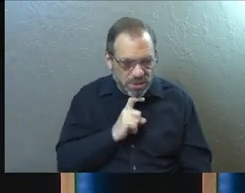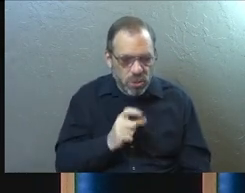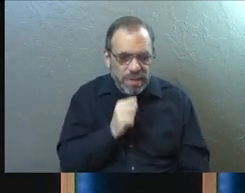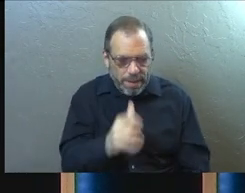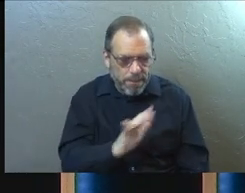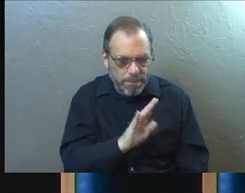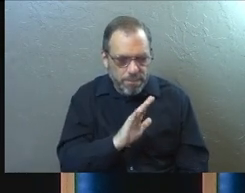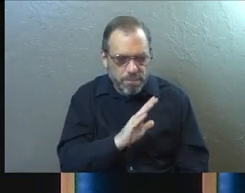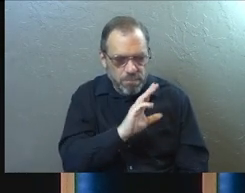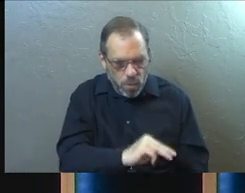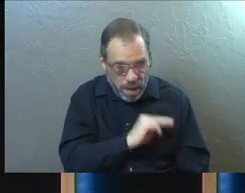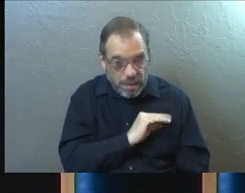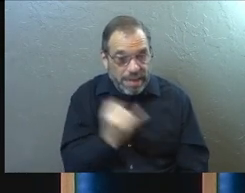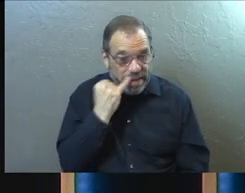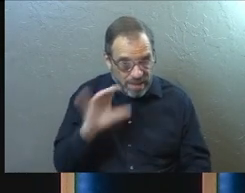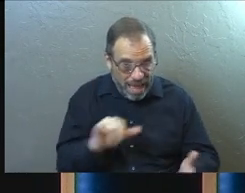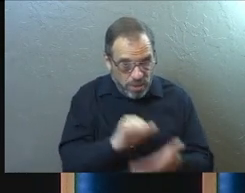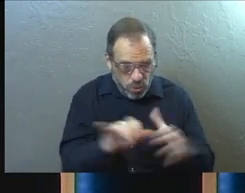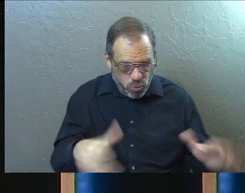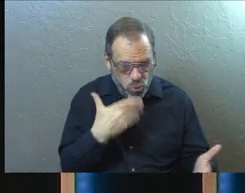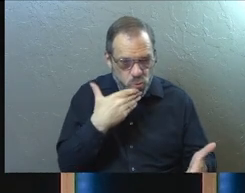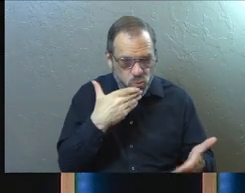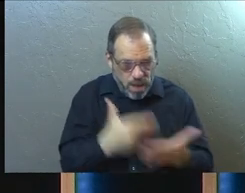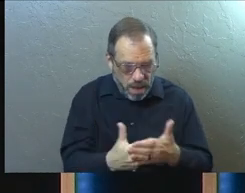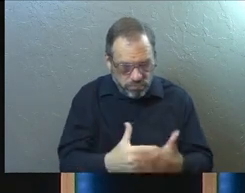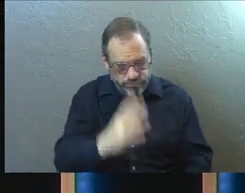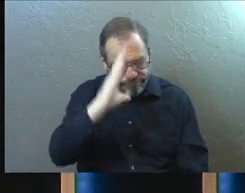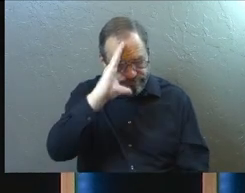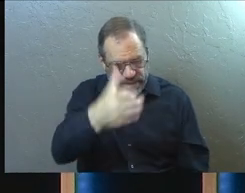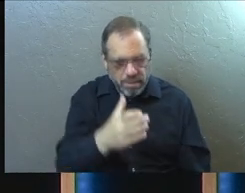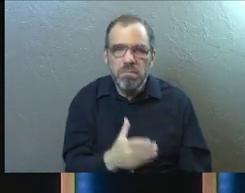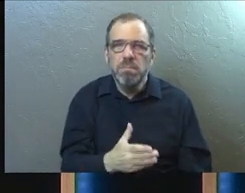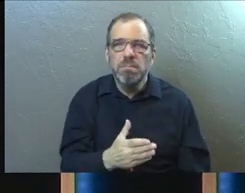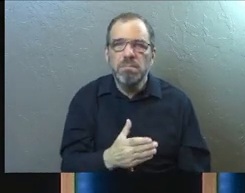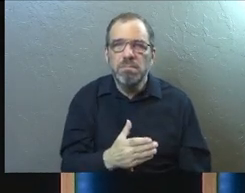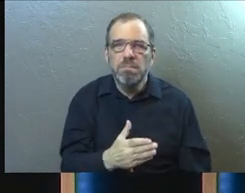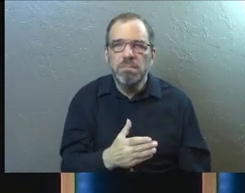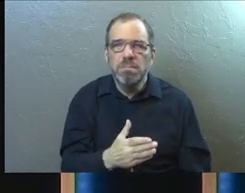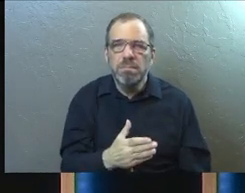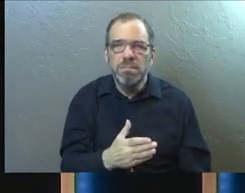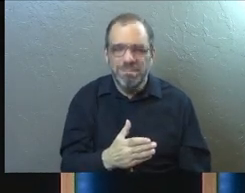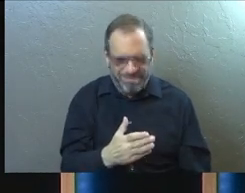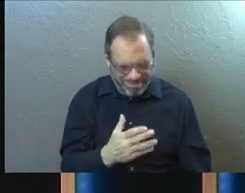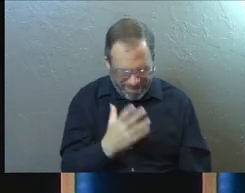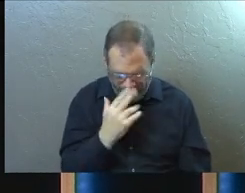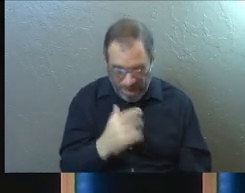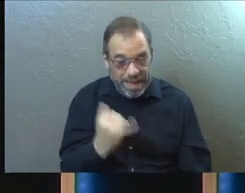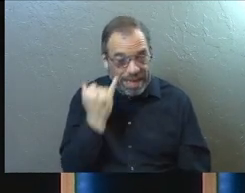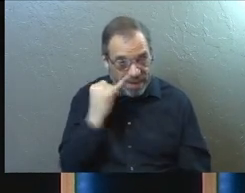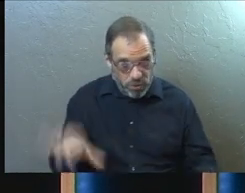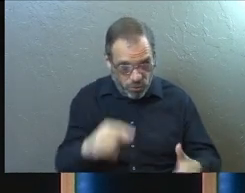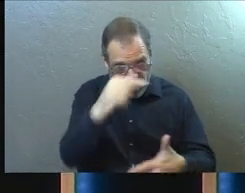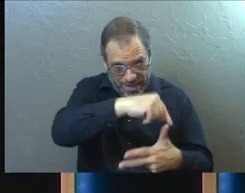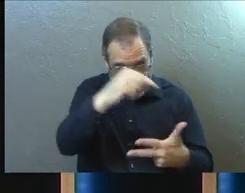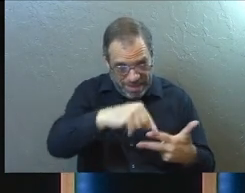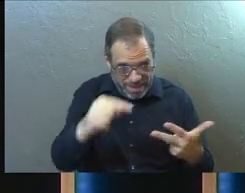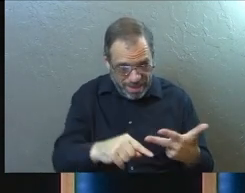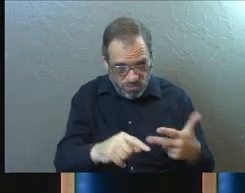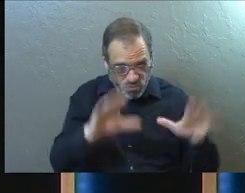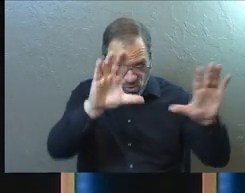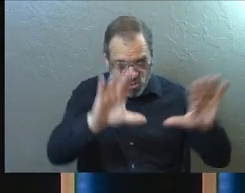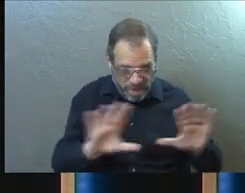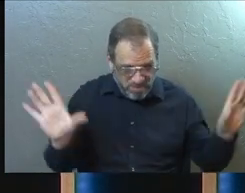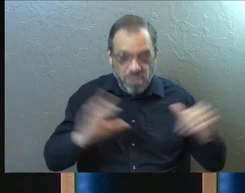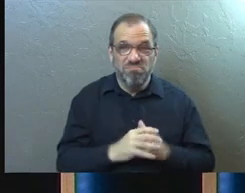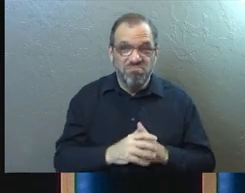immorality. If you do this, you will do well. Farewell. There's something about the end of that letter that always makes me laugh. They're like, if you do these things, that's